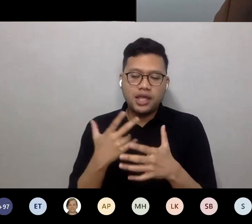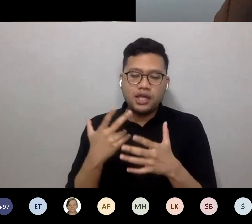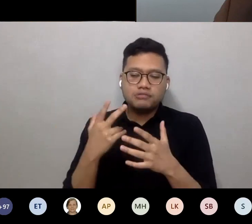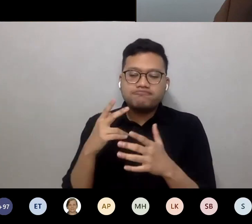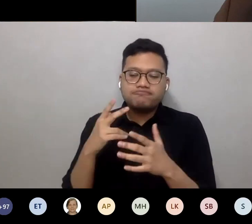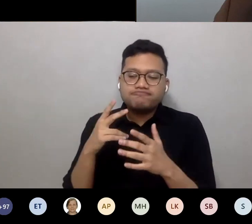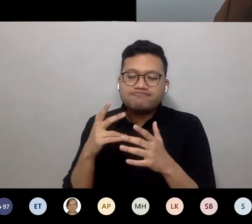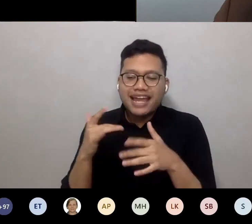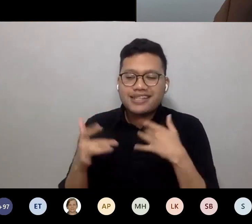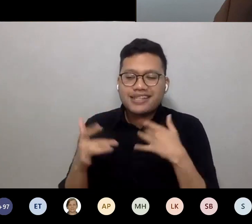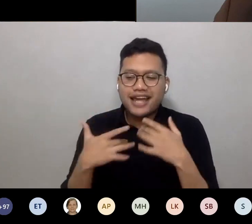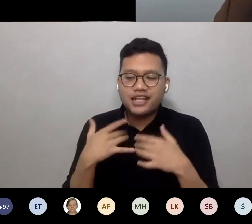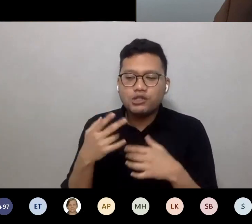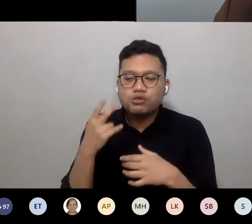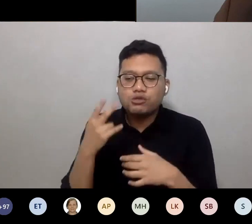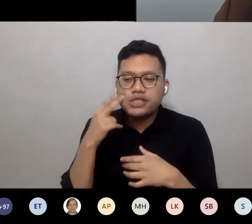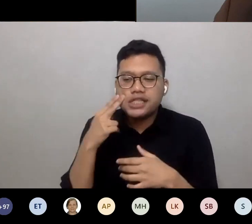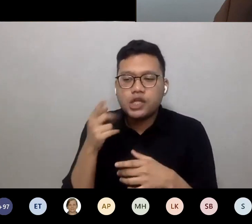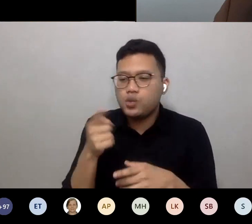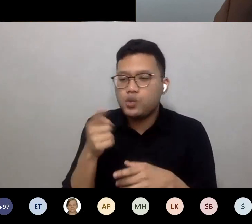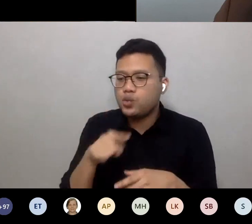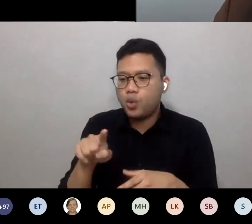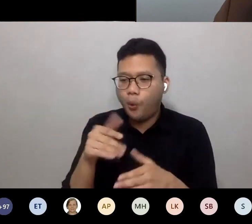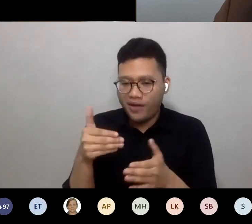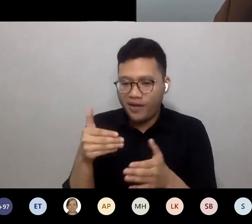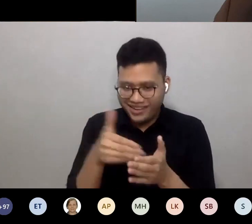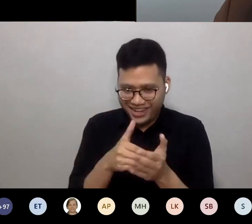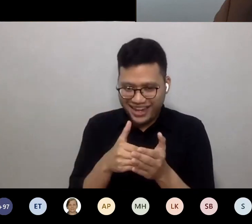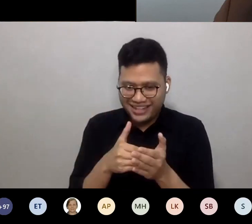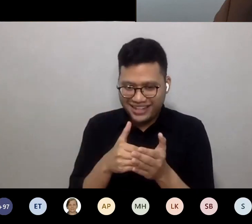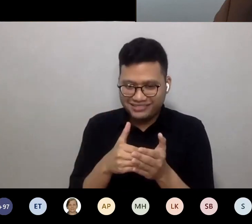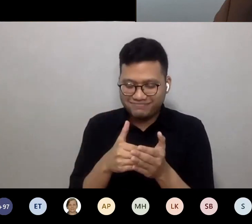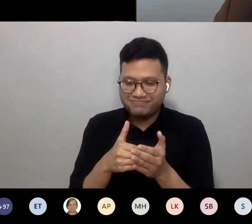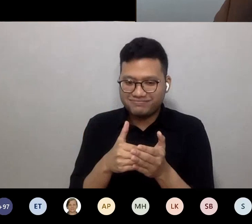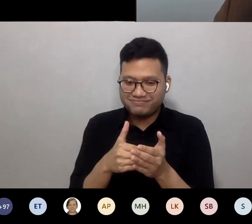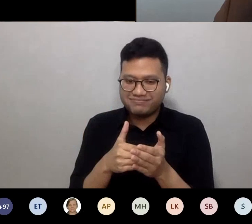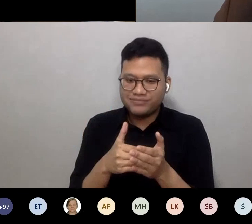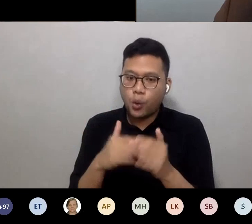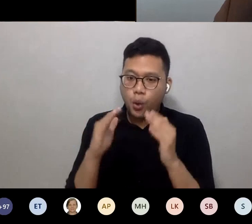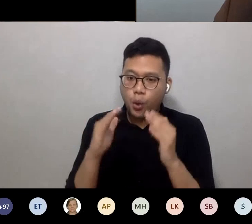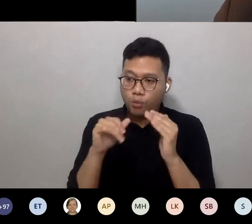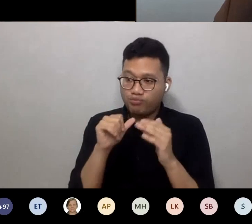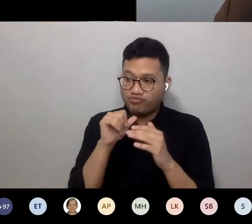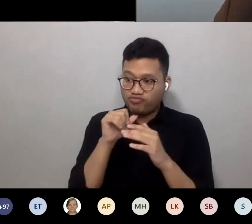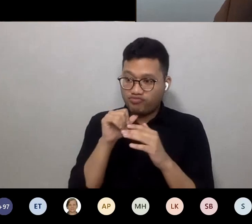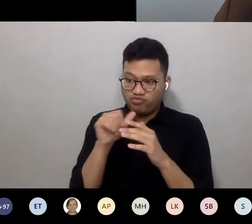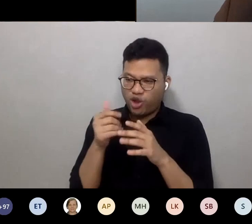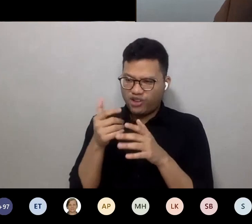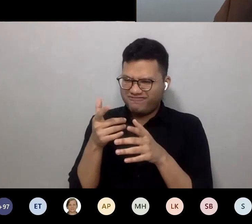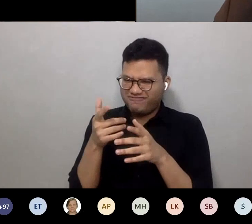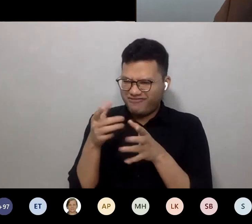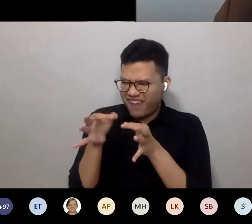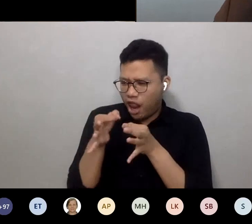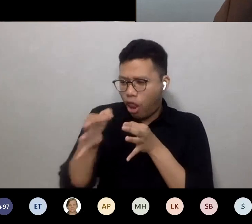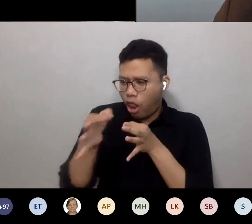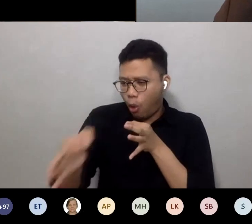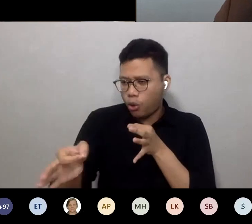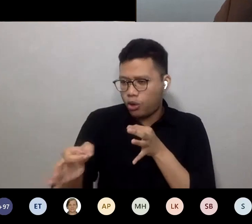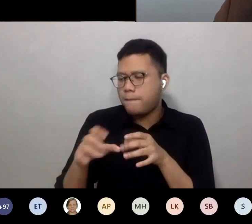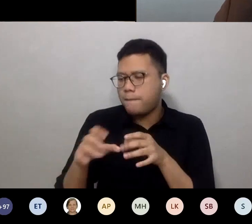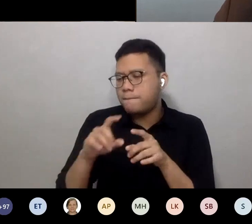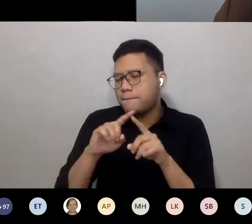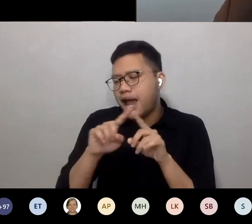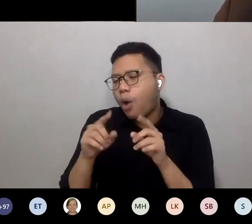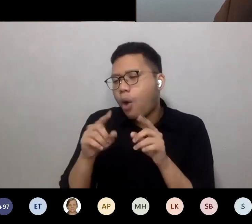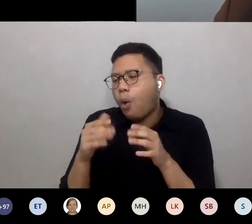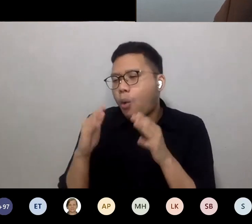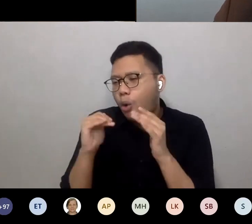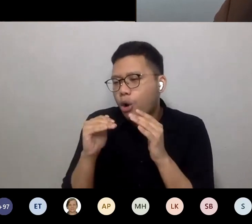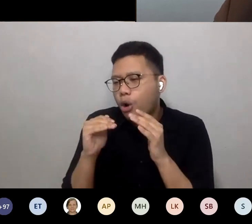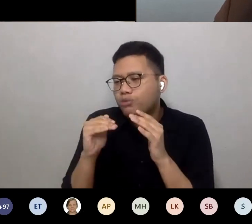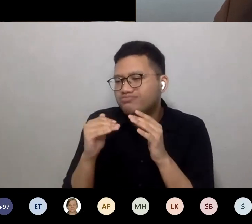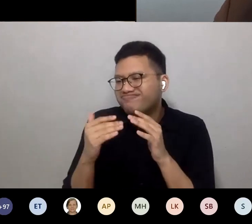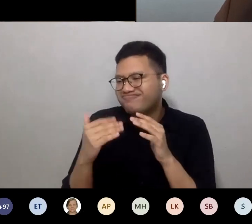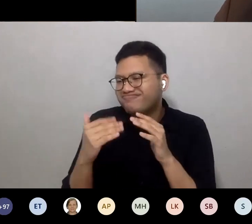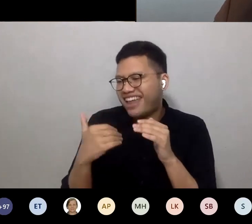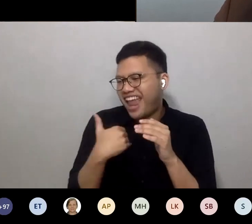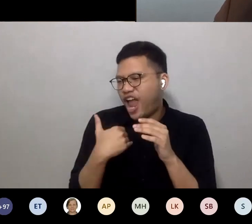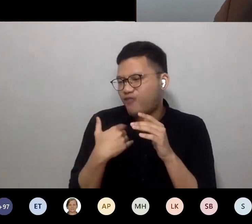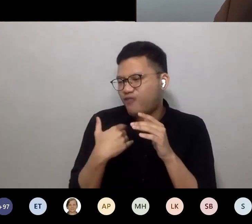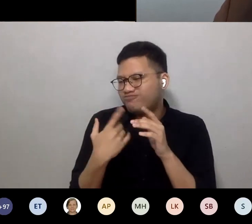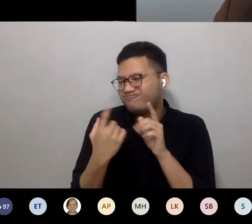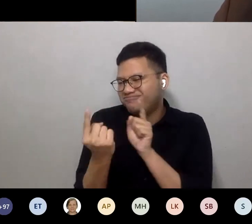of these lectures and hopefully in the not-too-distant future we might be able to resume our in-person lectures as well.